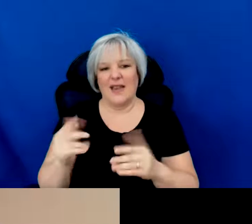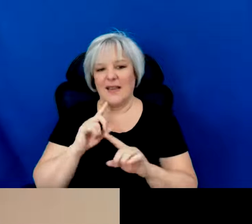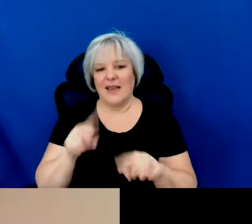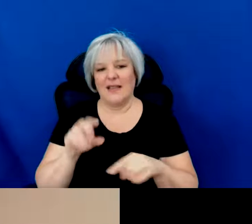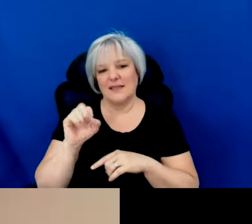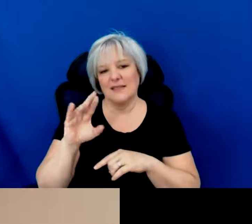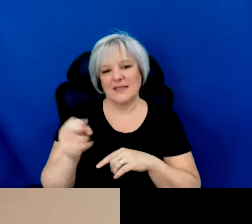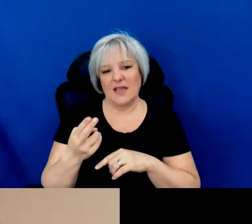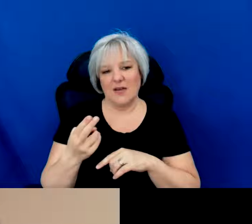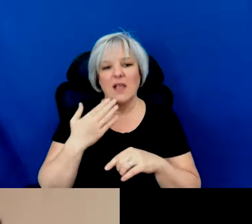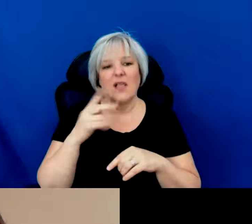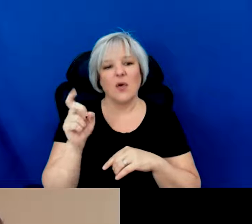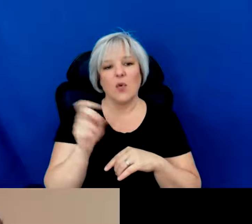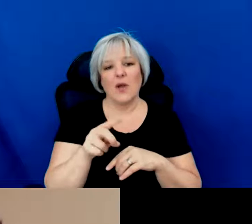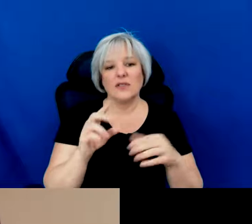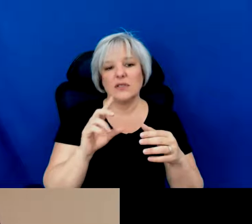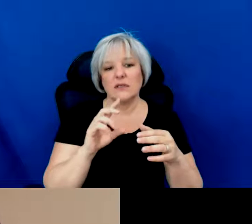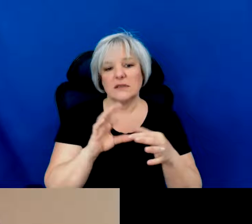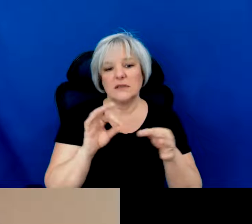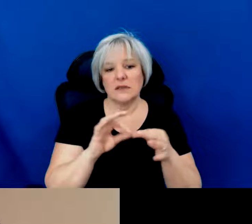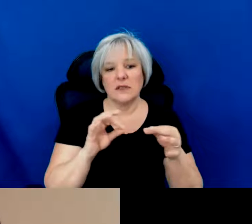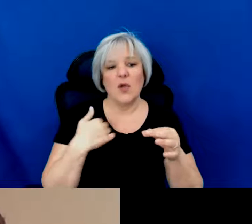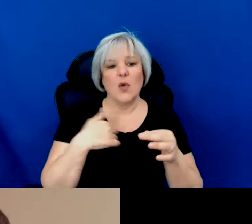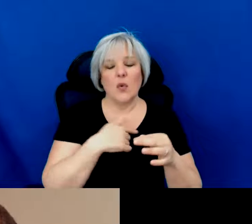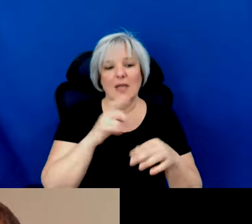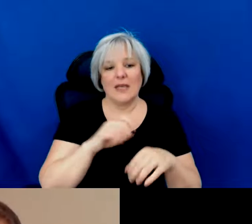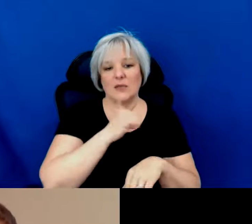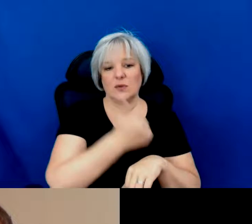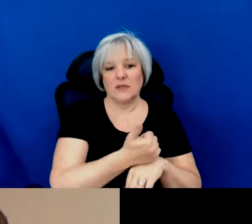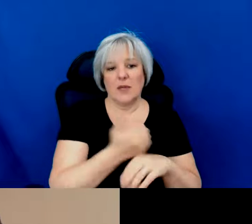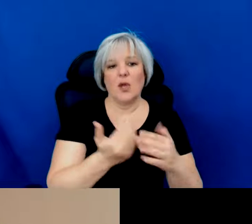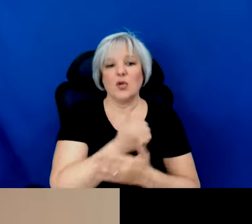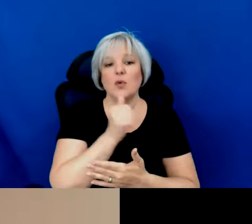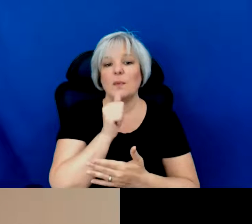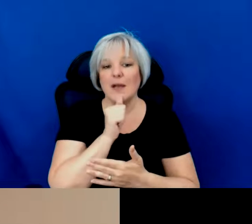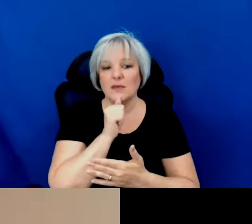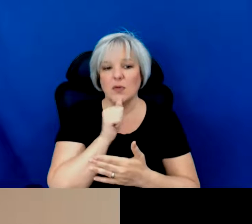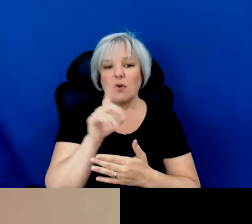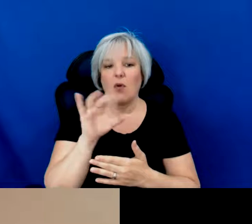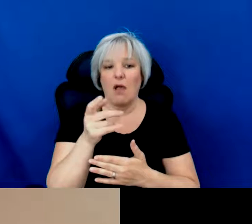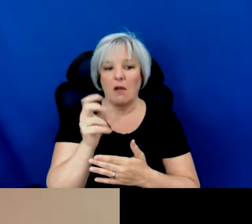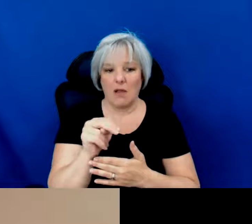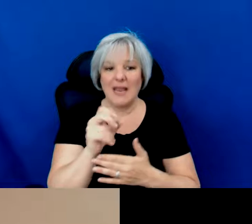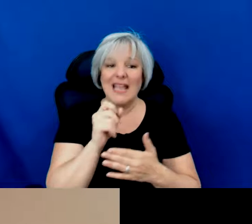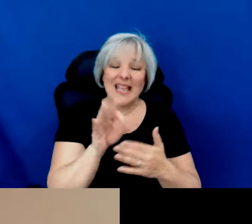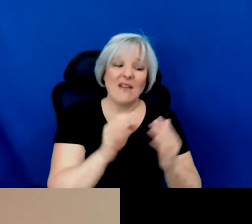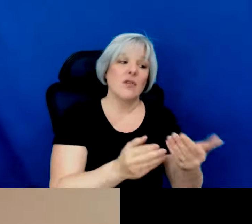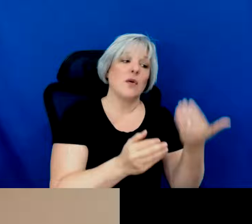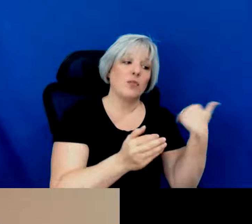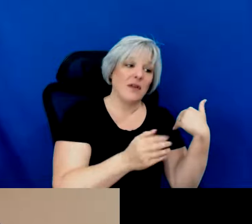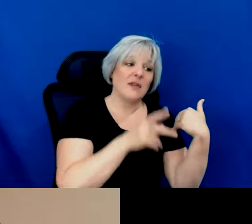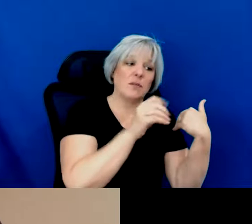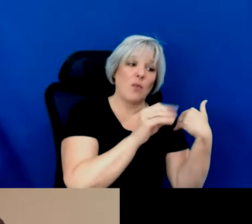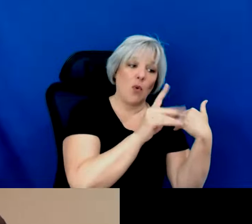Sarah. The question was, we have to set up a new password or login if you already have one from the previous portal,